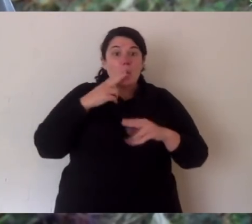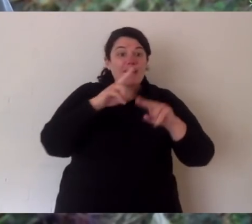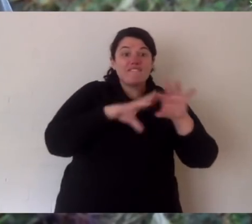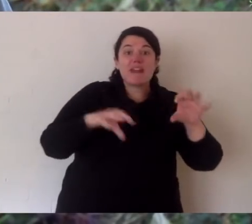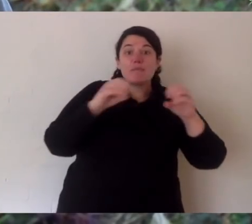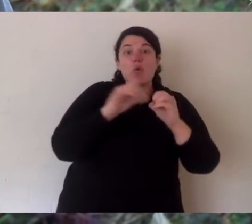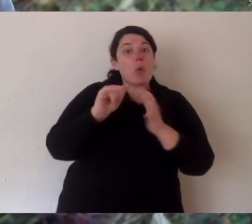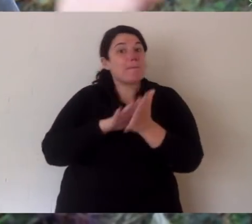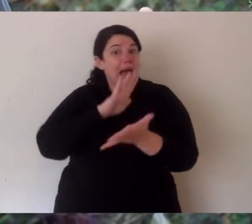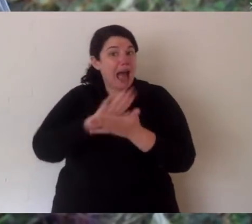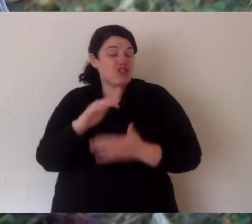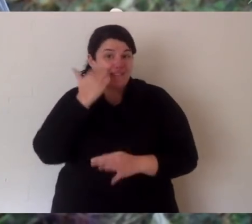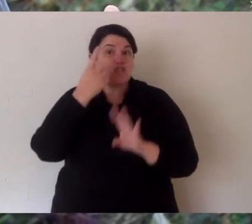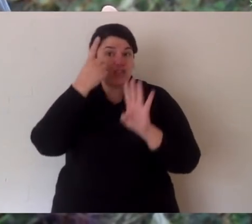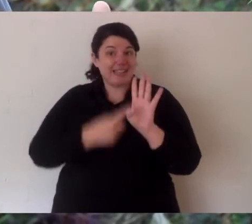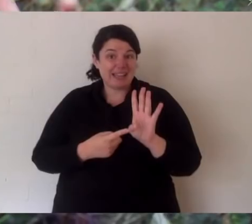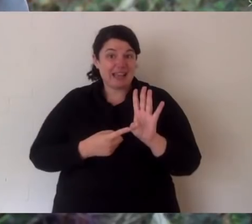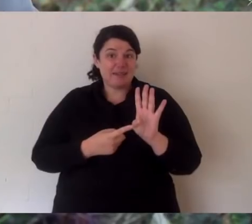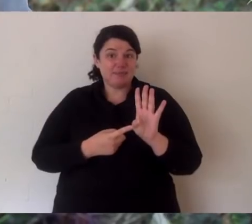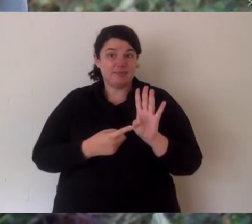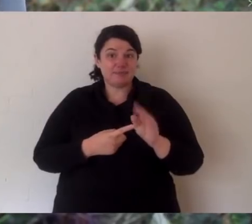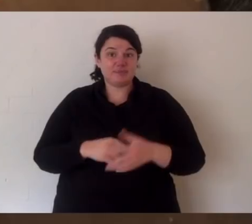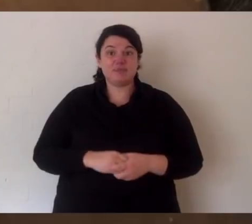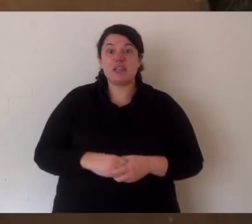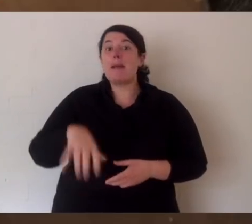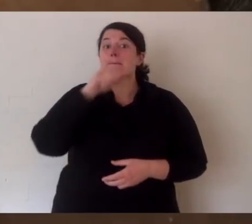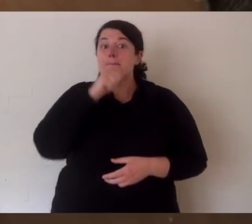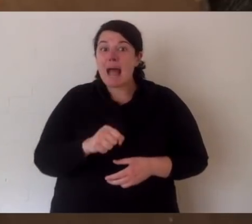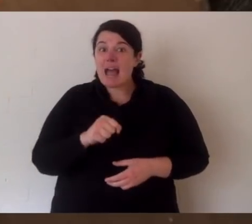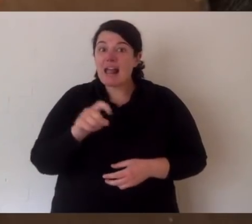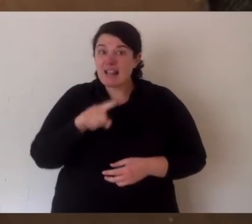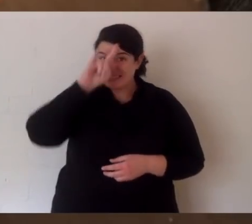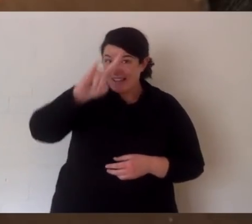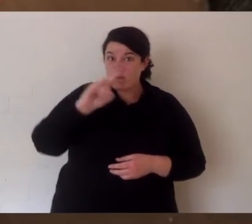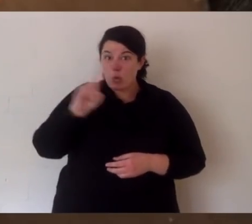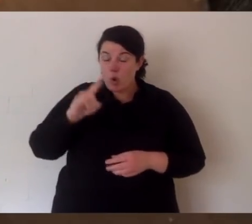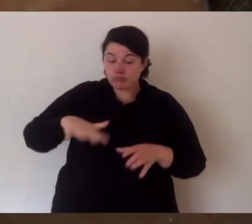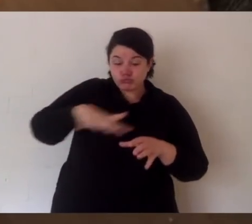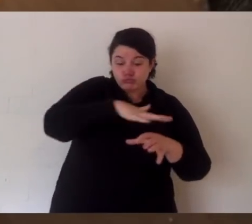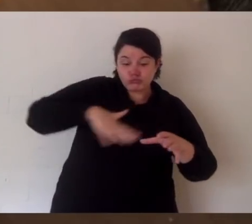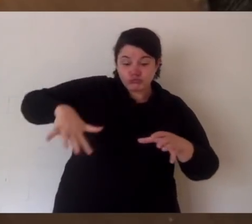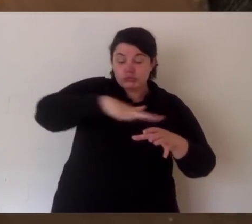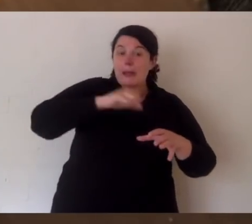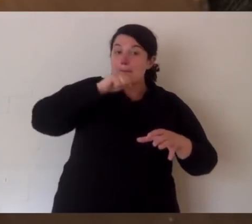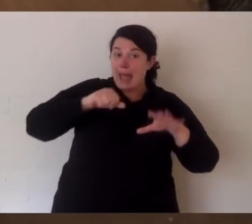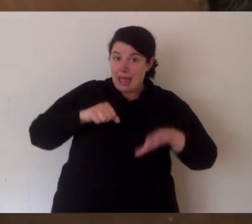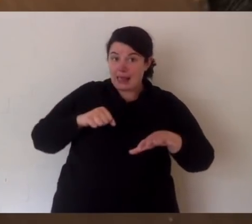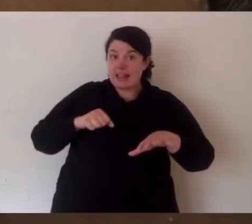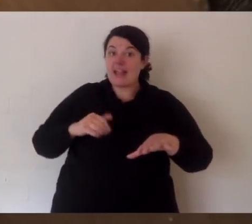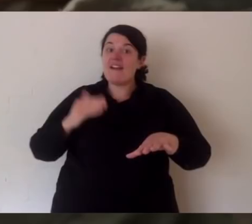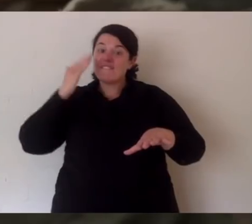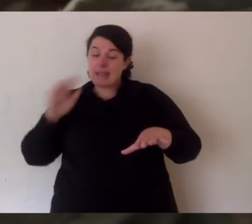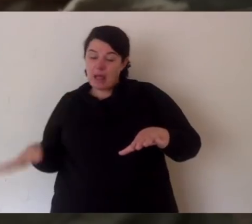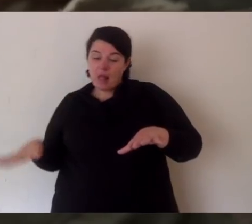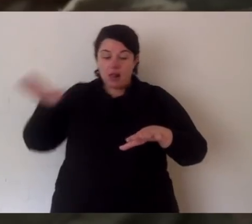March every year. Now a male will have a territory and that territory will be a little bit bigger than female